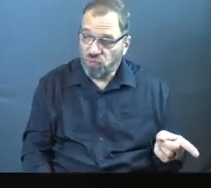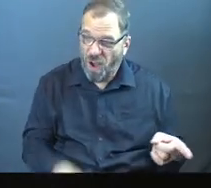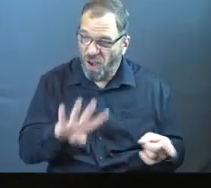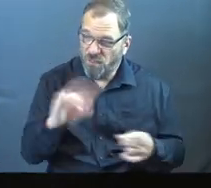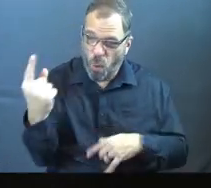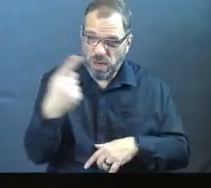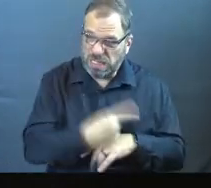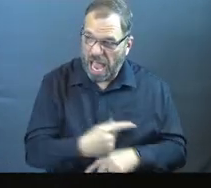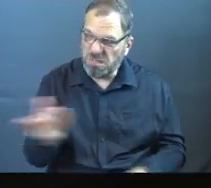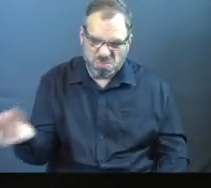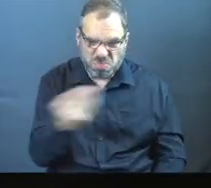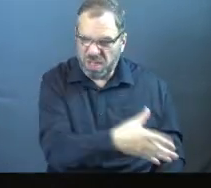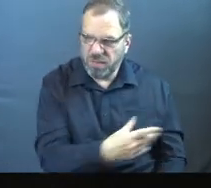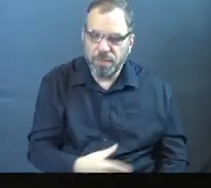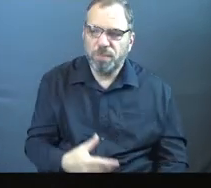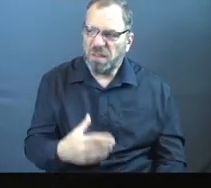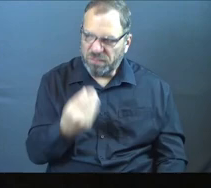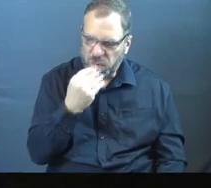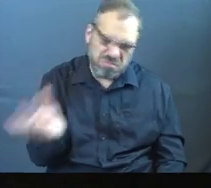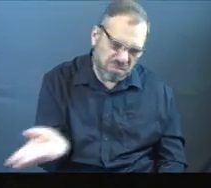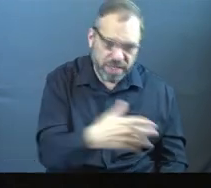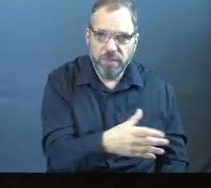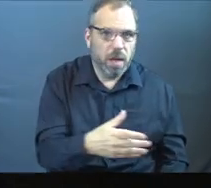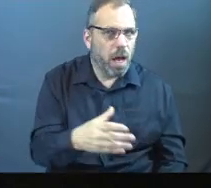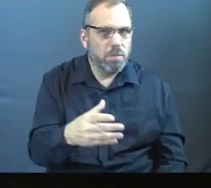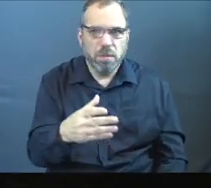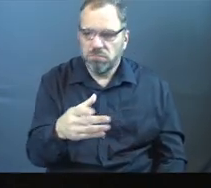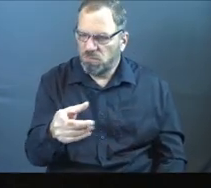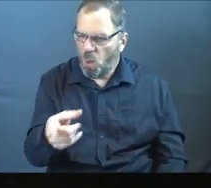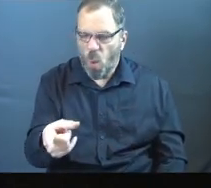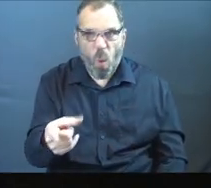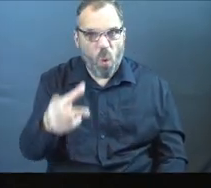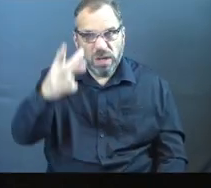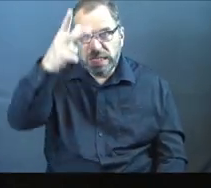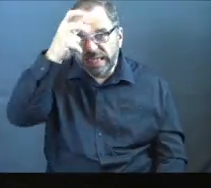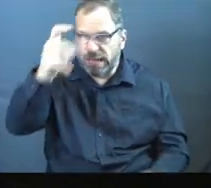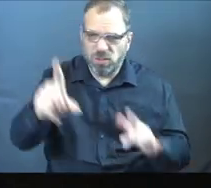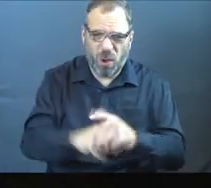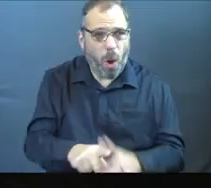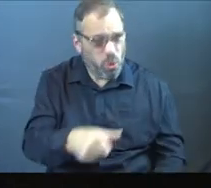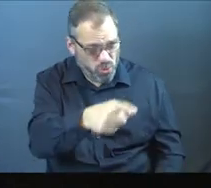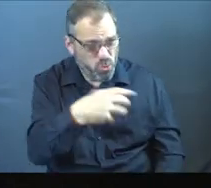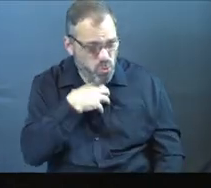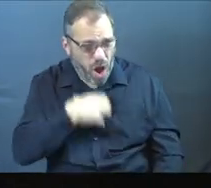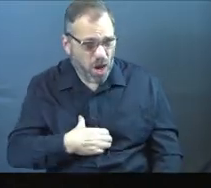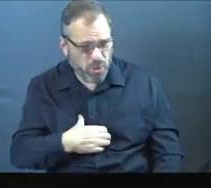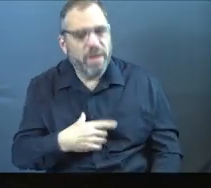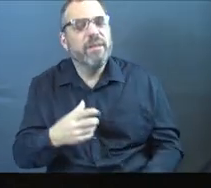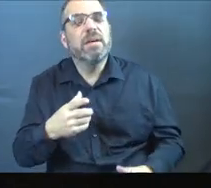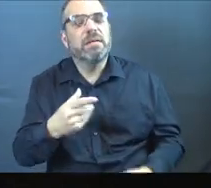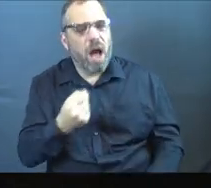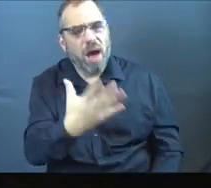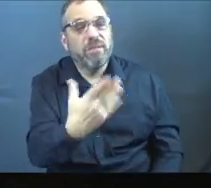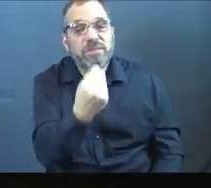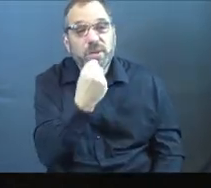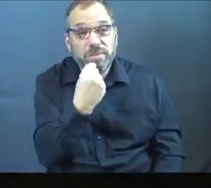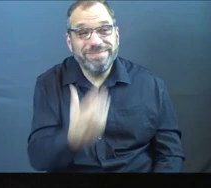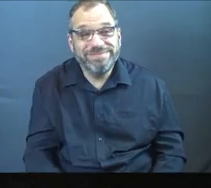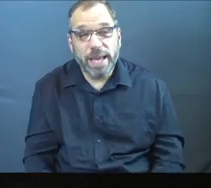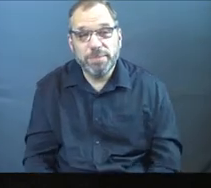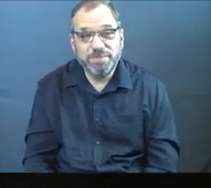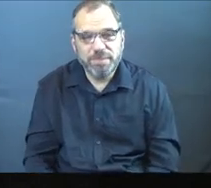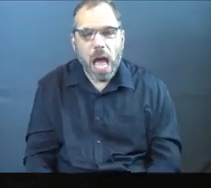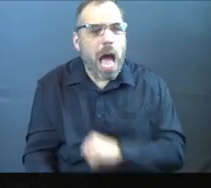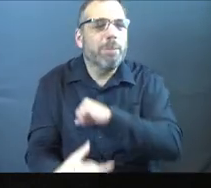went through it. Right? And so how right on of Satan to show up and go, oh, you're hungry. First thing I'm to offer you is some food, dude.